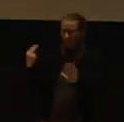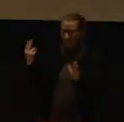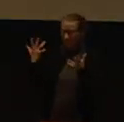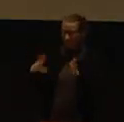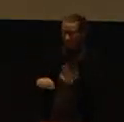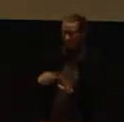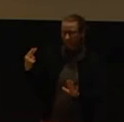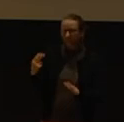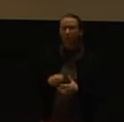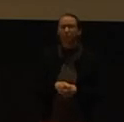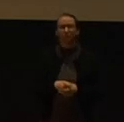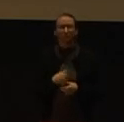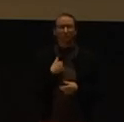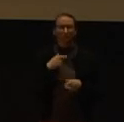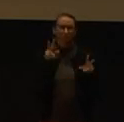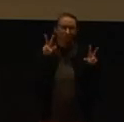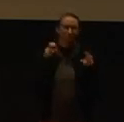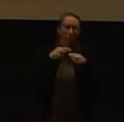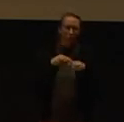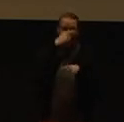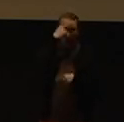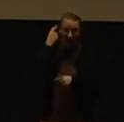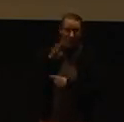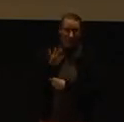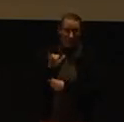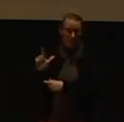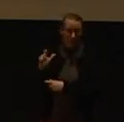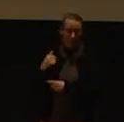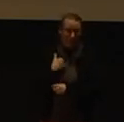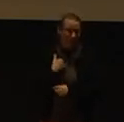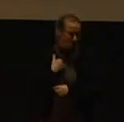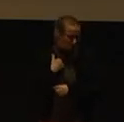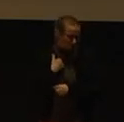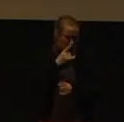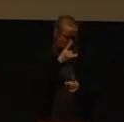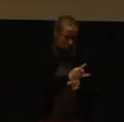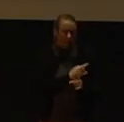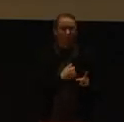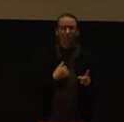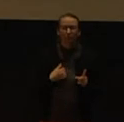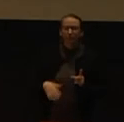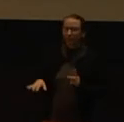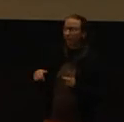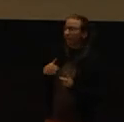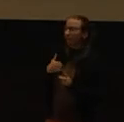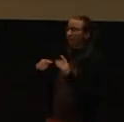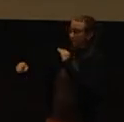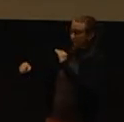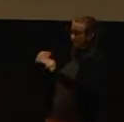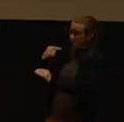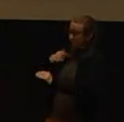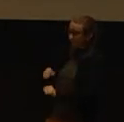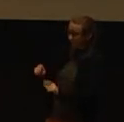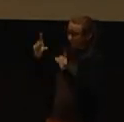the fact that it's called blackballed doesn't go unnoticed by me. So I got the email that said, thank you for